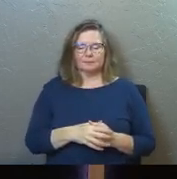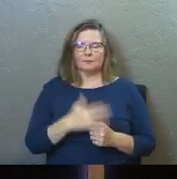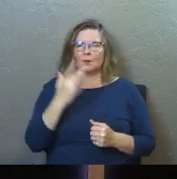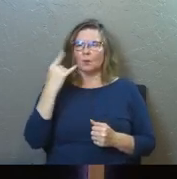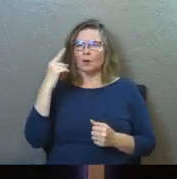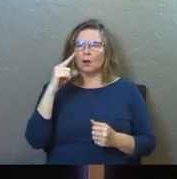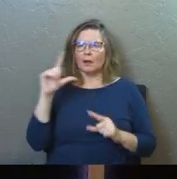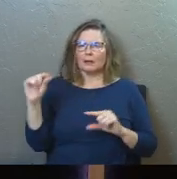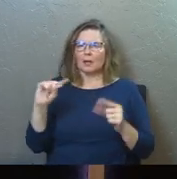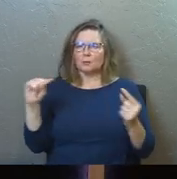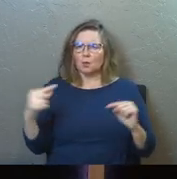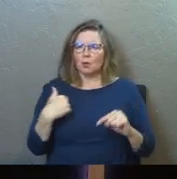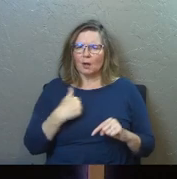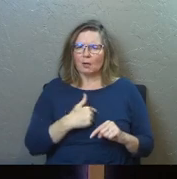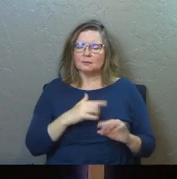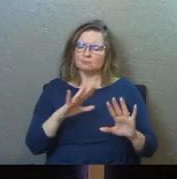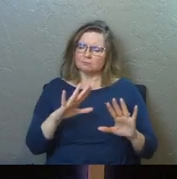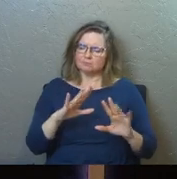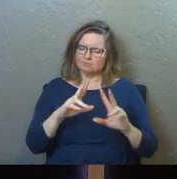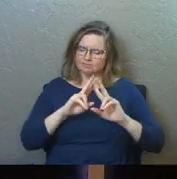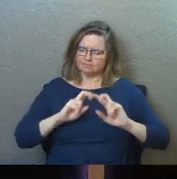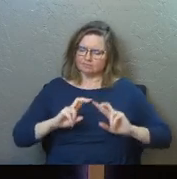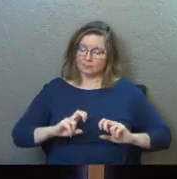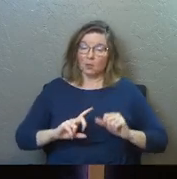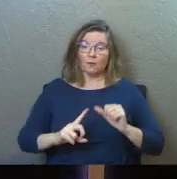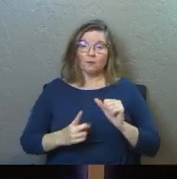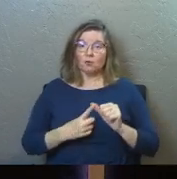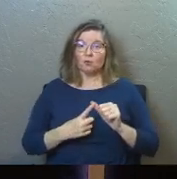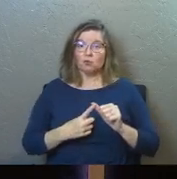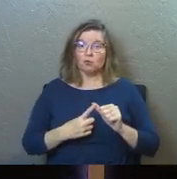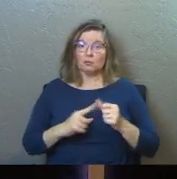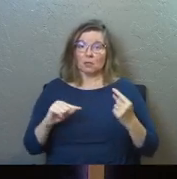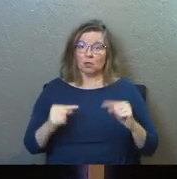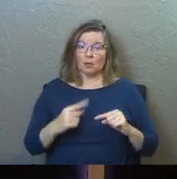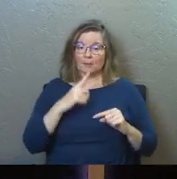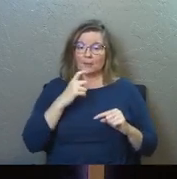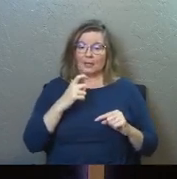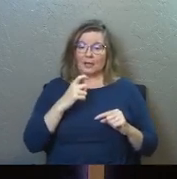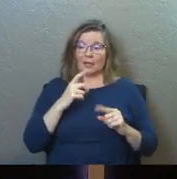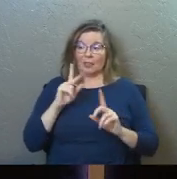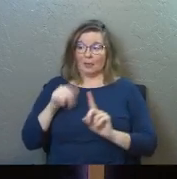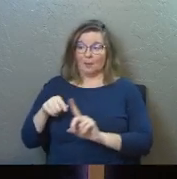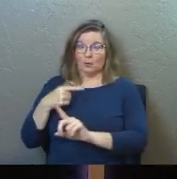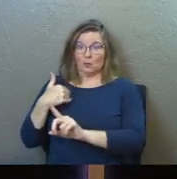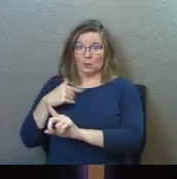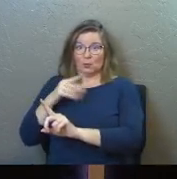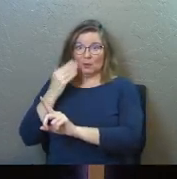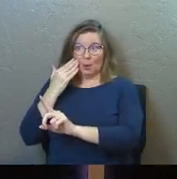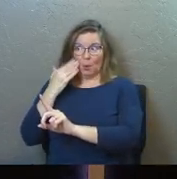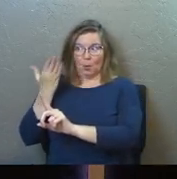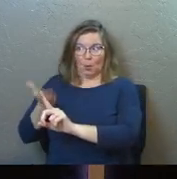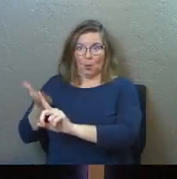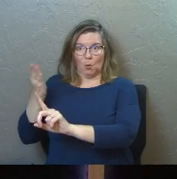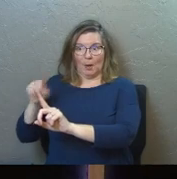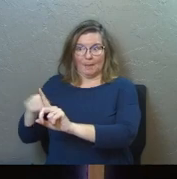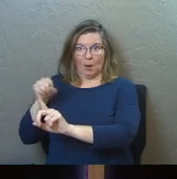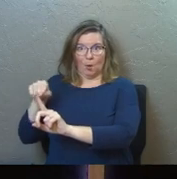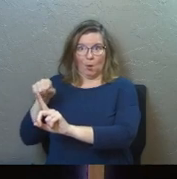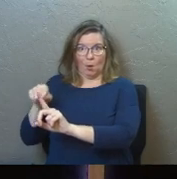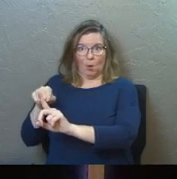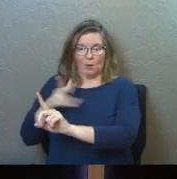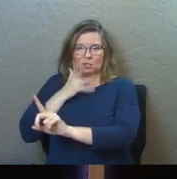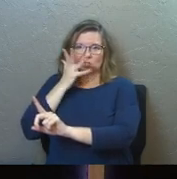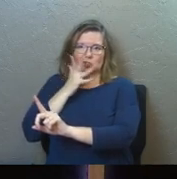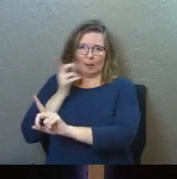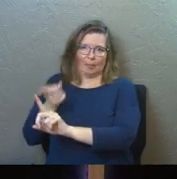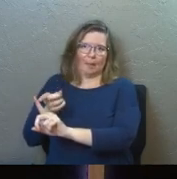Why does gossip hurt us? Like, let's get underneath it. First off, it shames the person that the thing happened to or